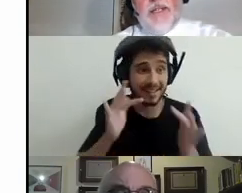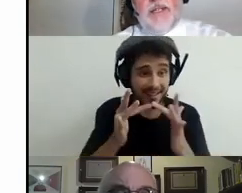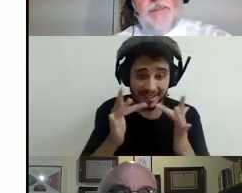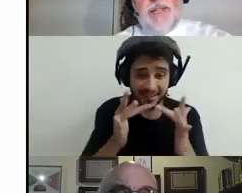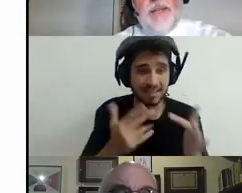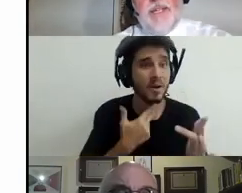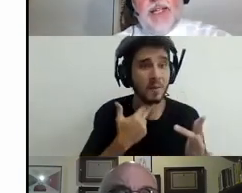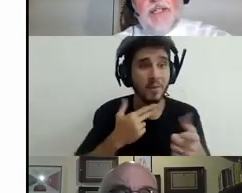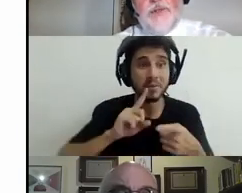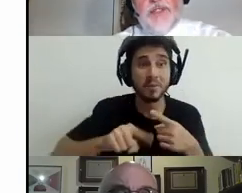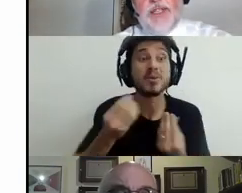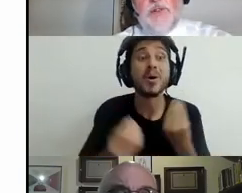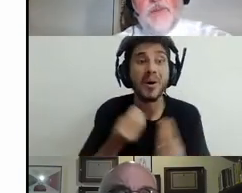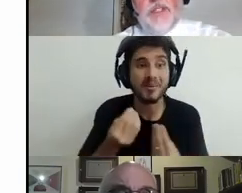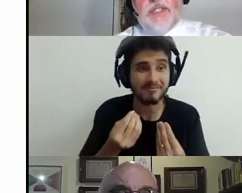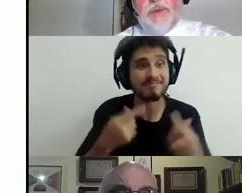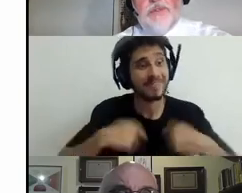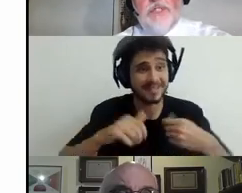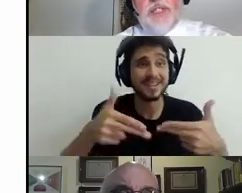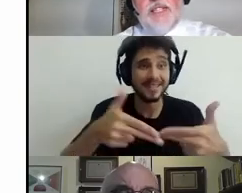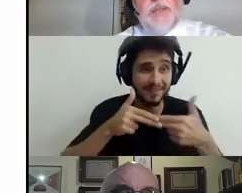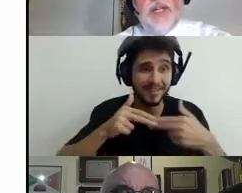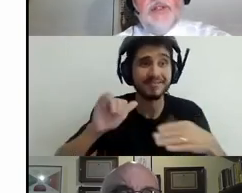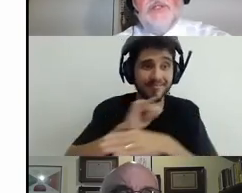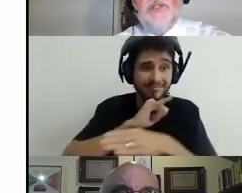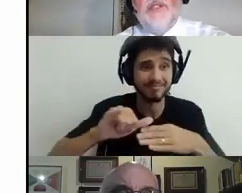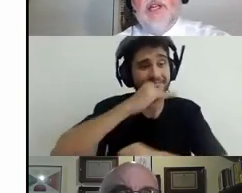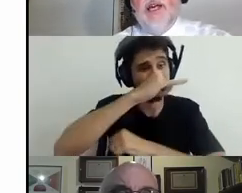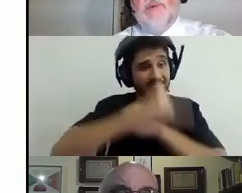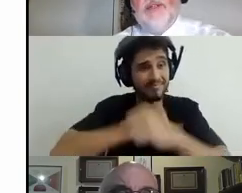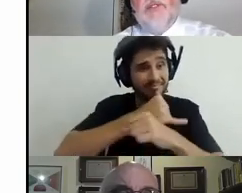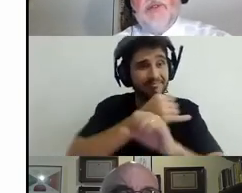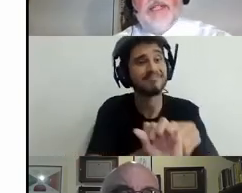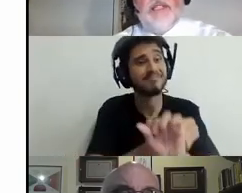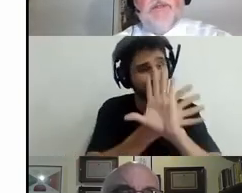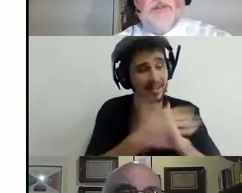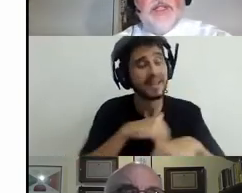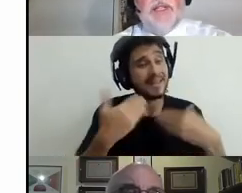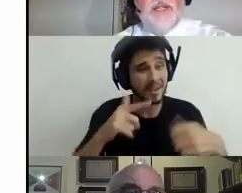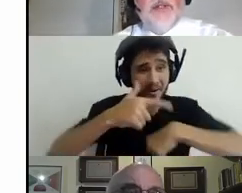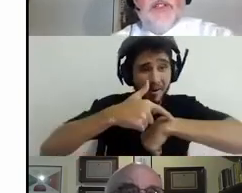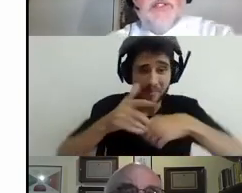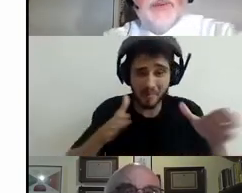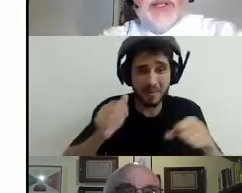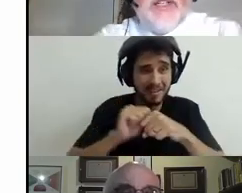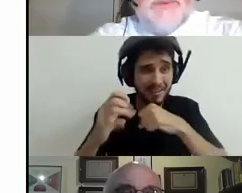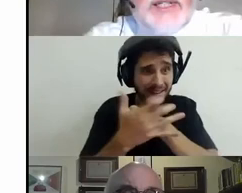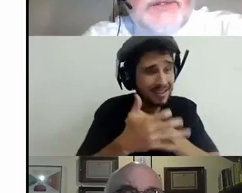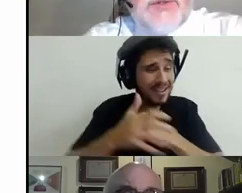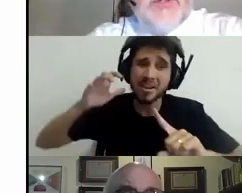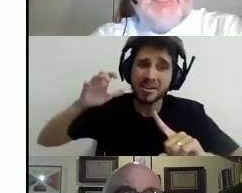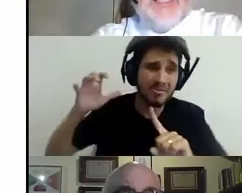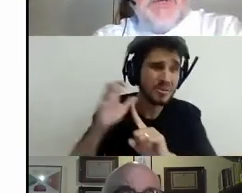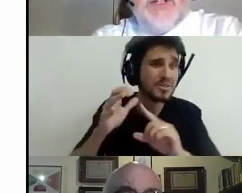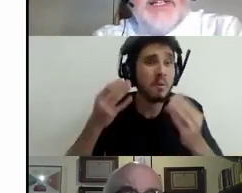the pandemic has caused enormous disruptions and examinations with consequences for the educational trajectories